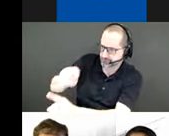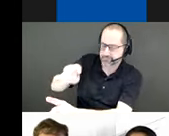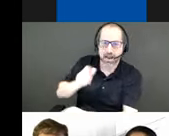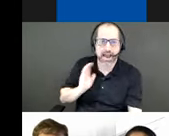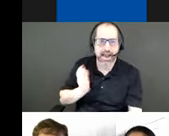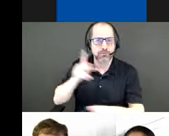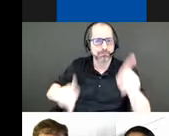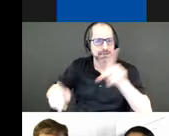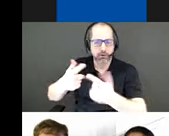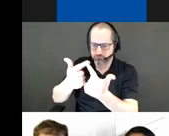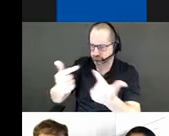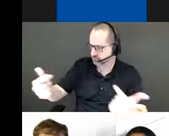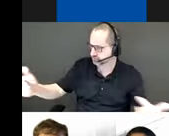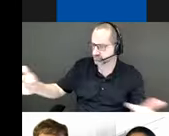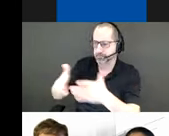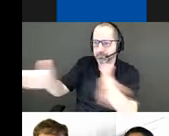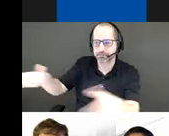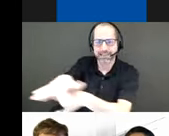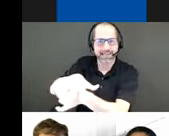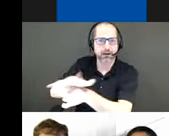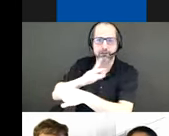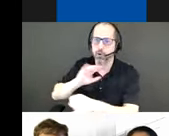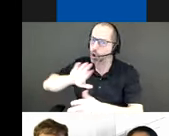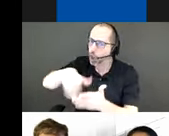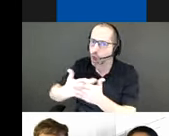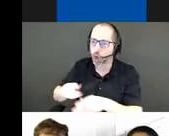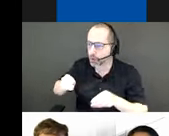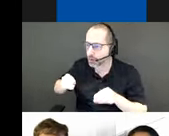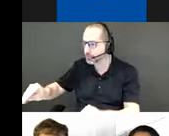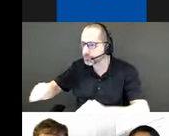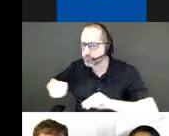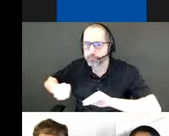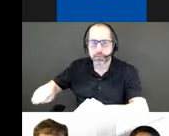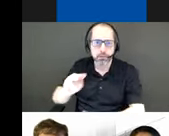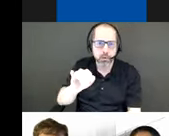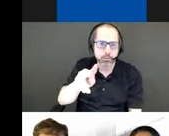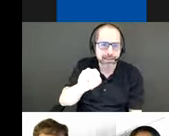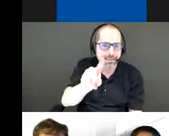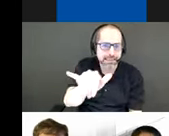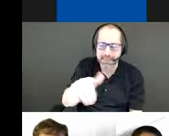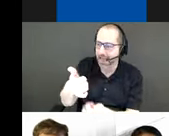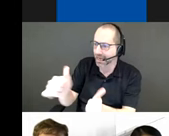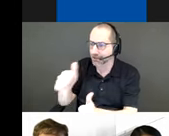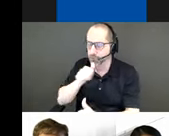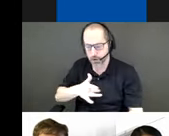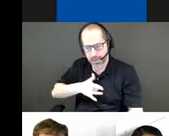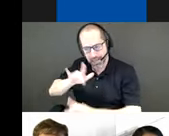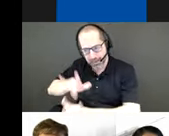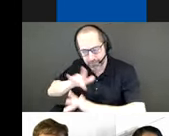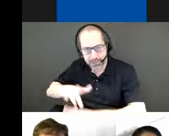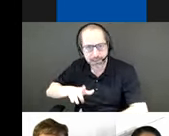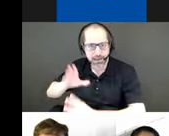spaces, making room for all mobilities individually and collectively to move with empathy, awareness and safety?